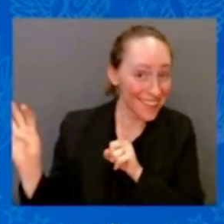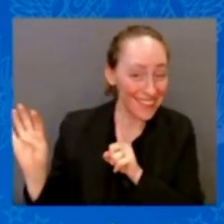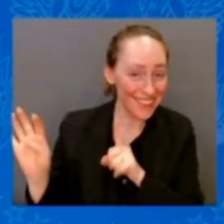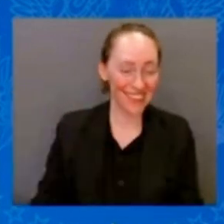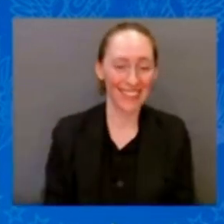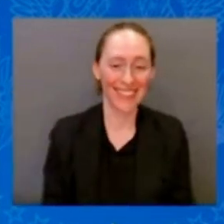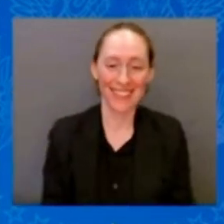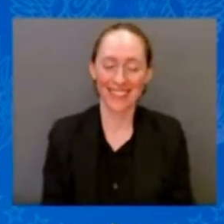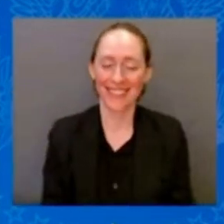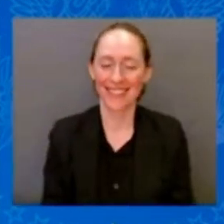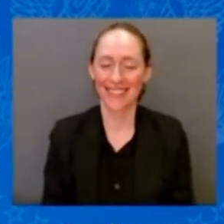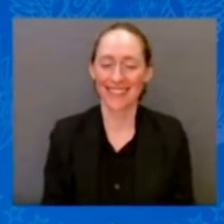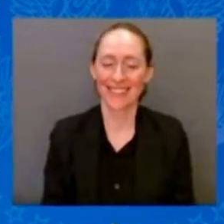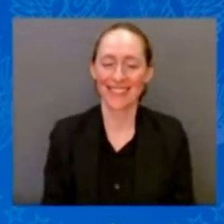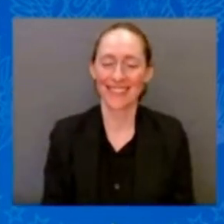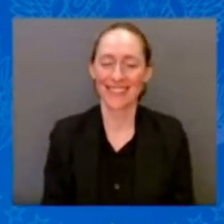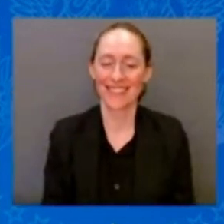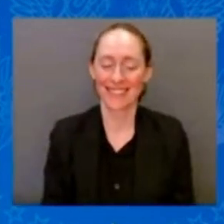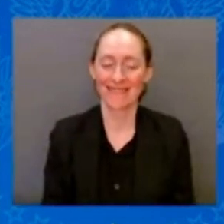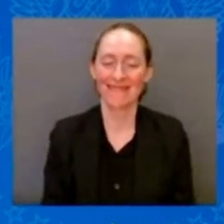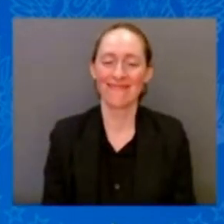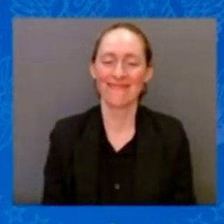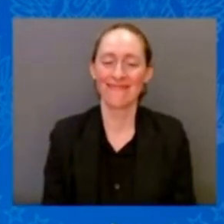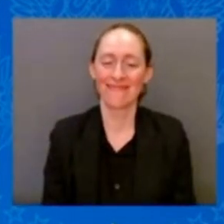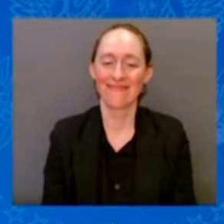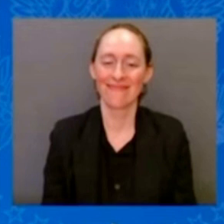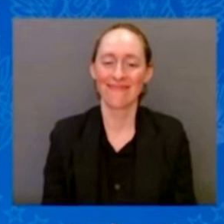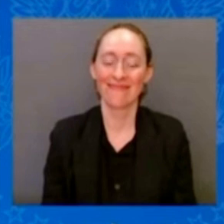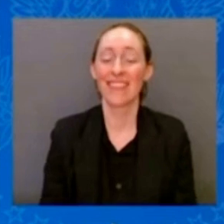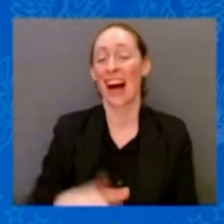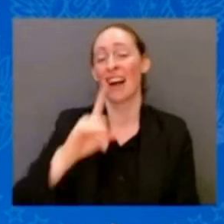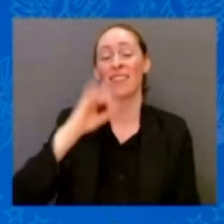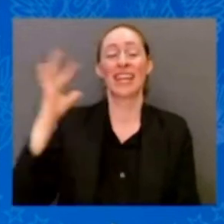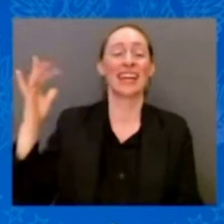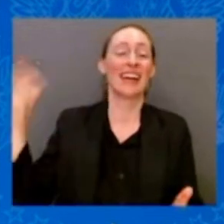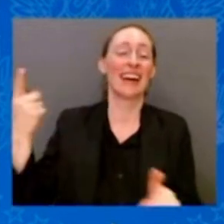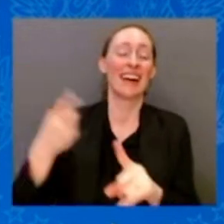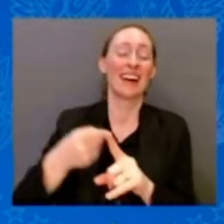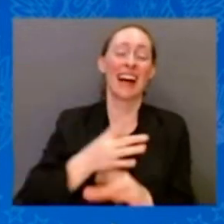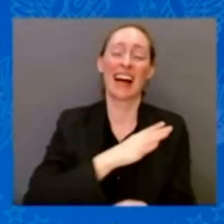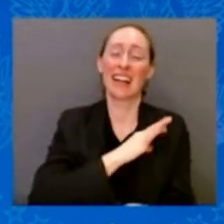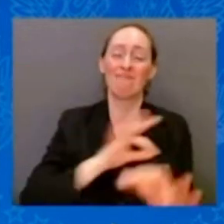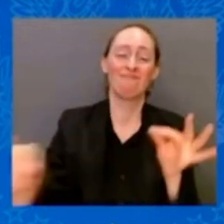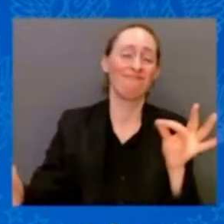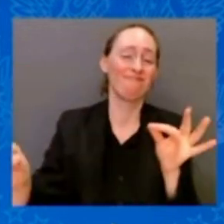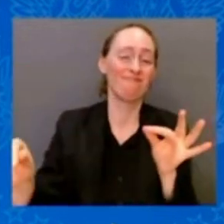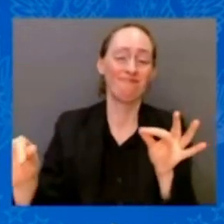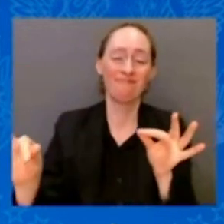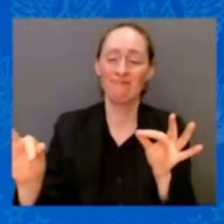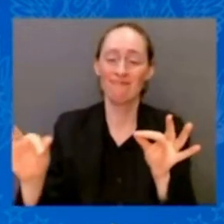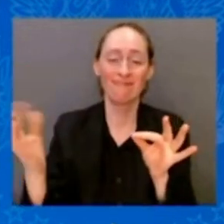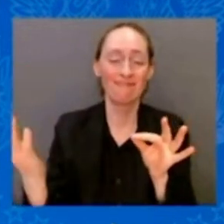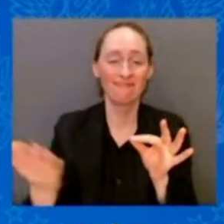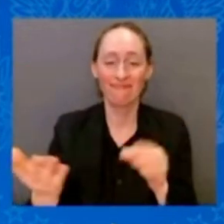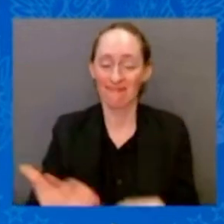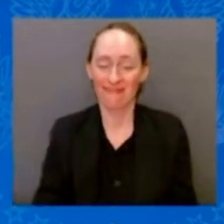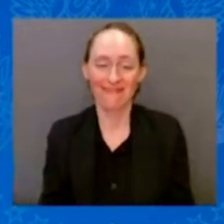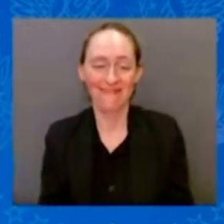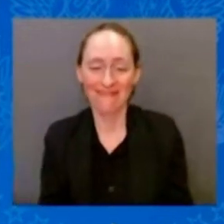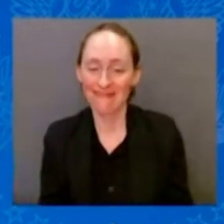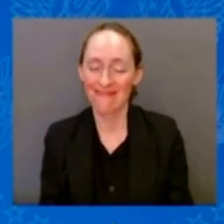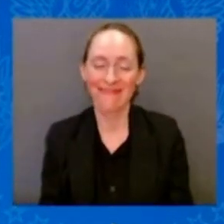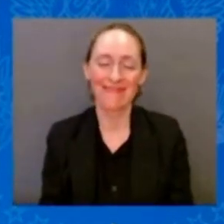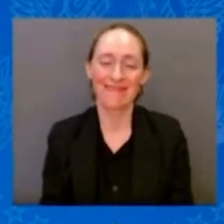Look, this is pretty basic. This is pretty basic. When I meet with the new Republican leadership, they say